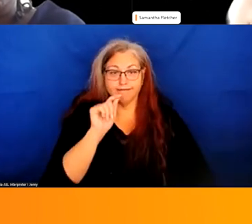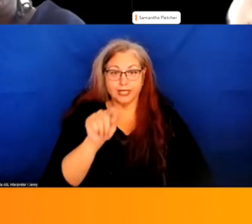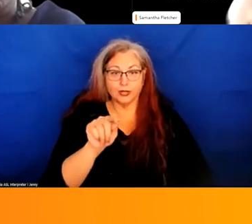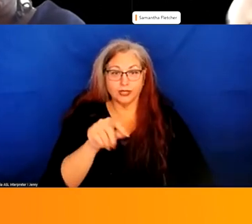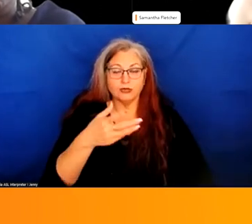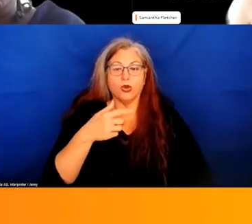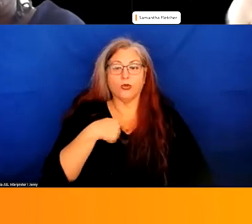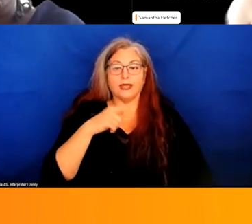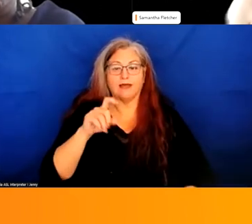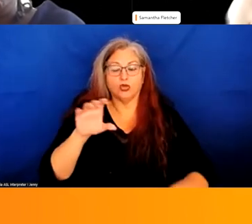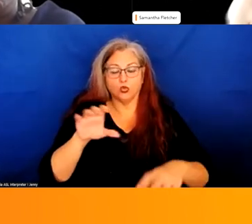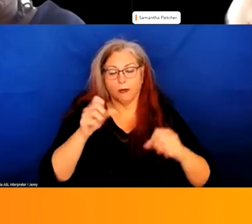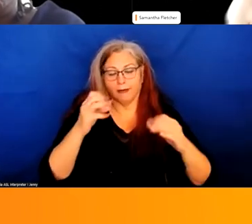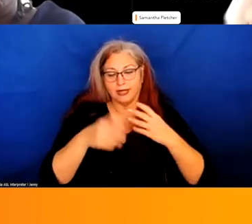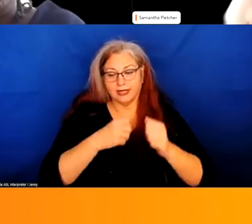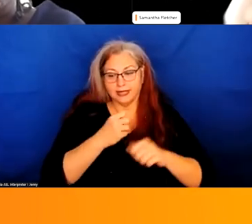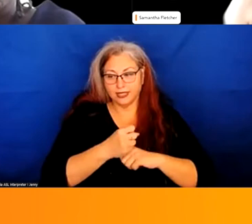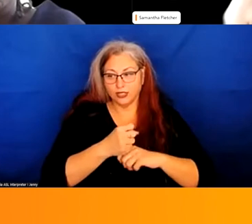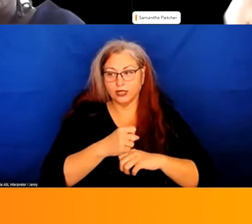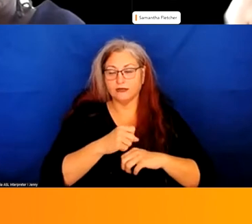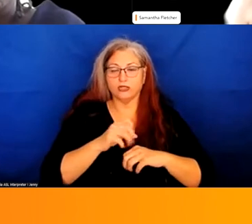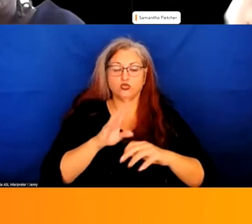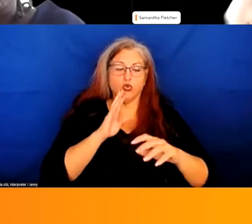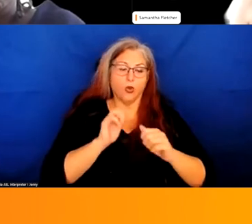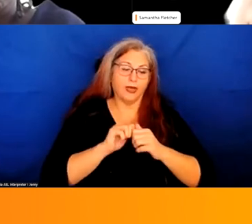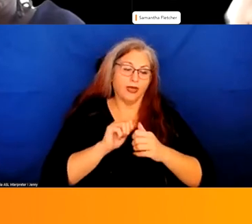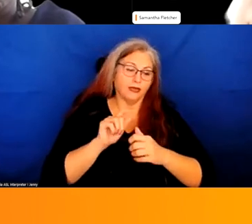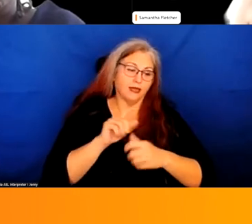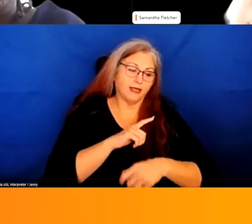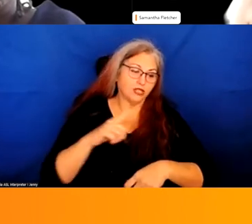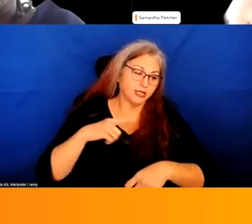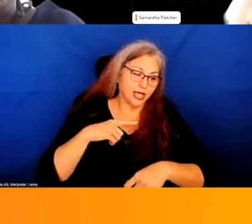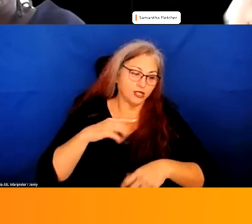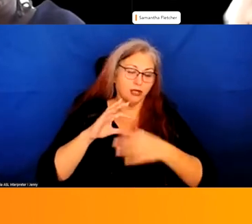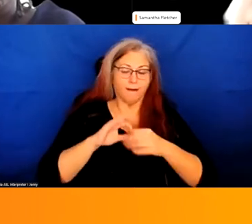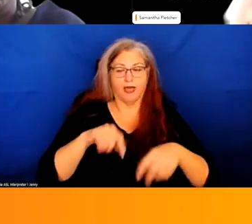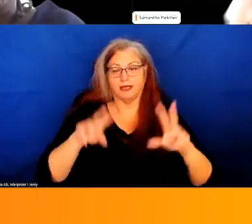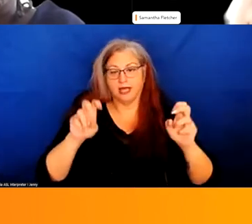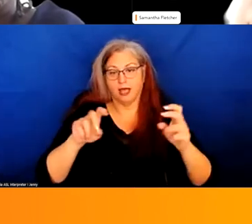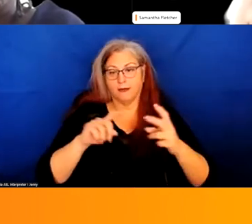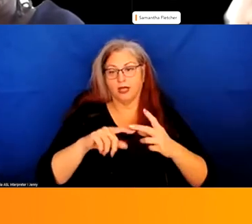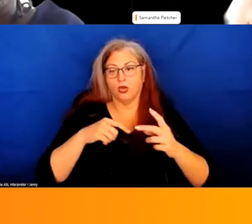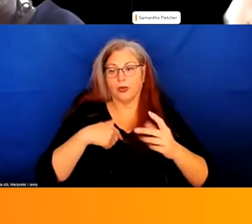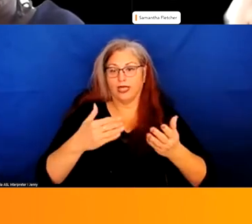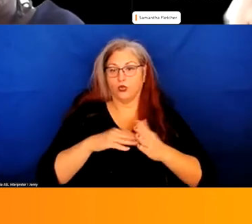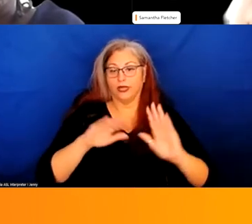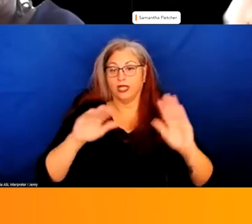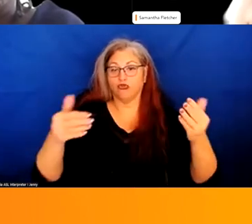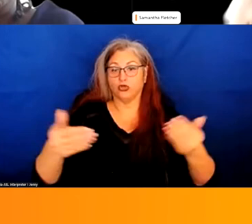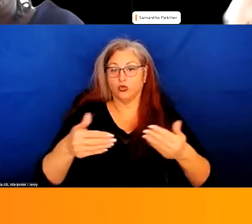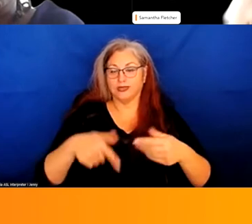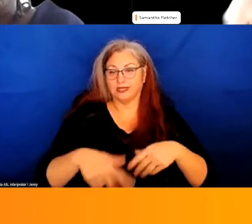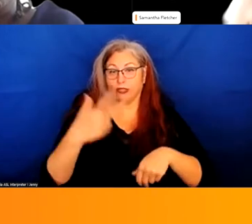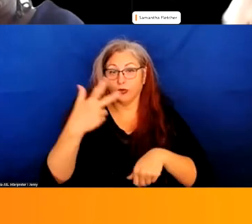had to do multiple years of talking to legislators, uh, about this topic. We reintroduced this legislation three